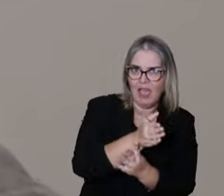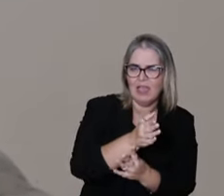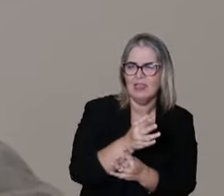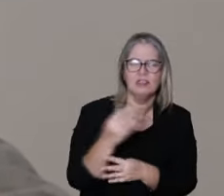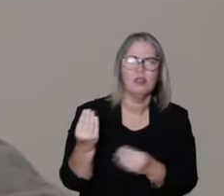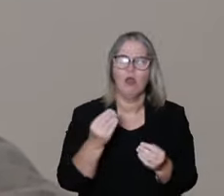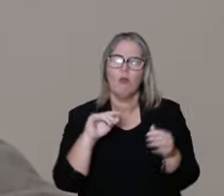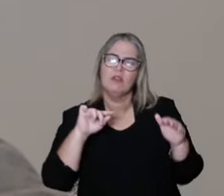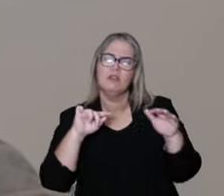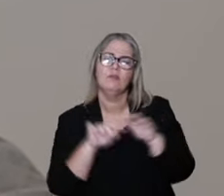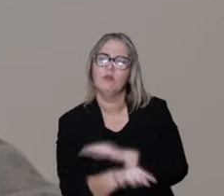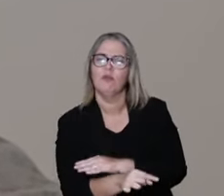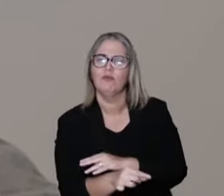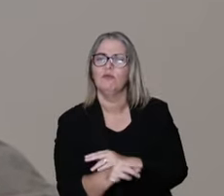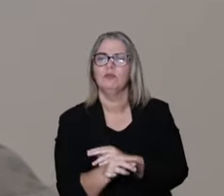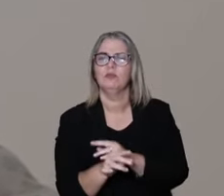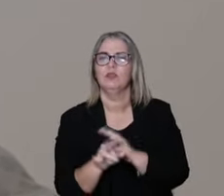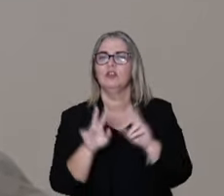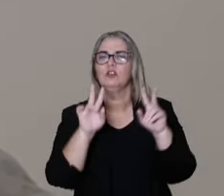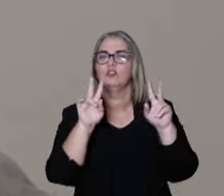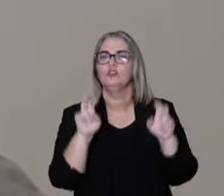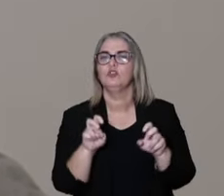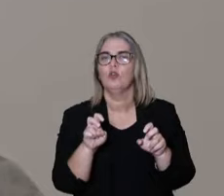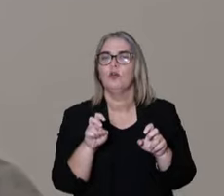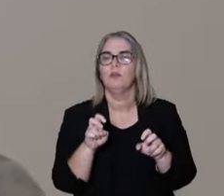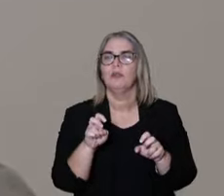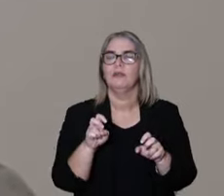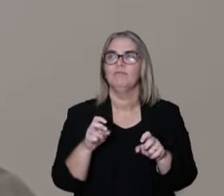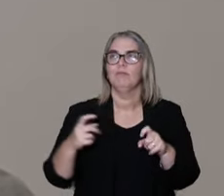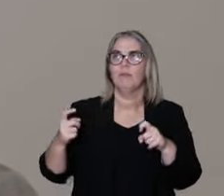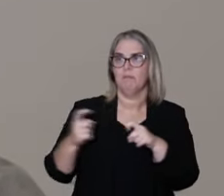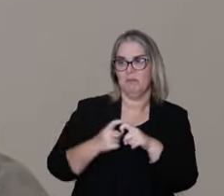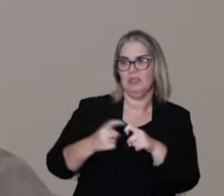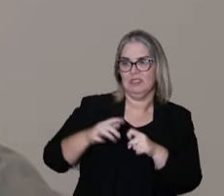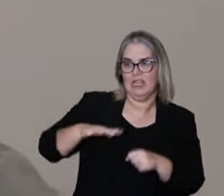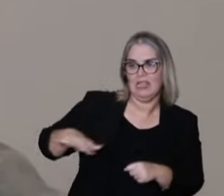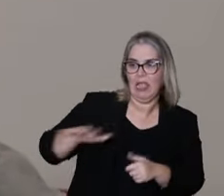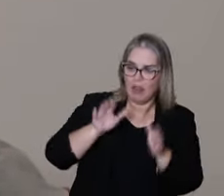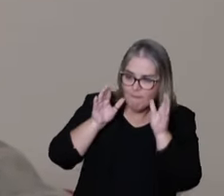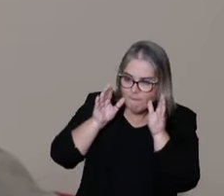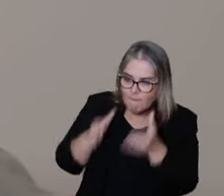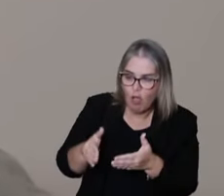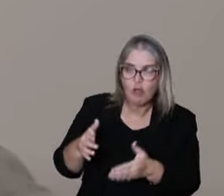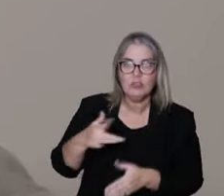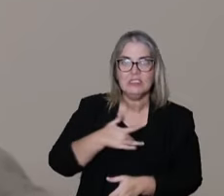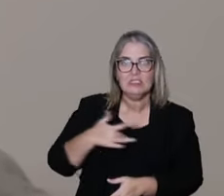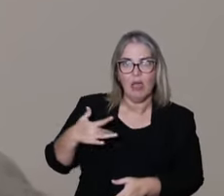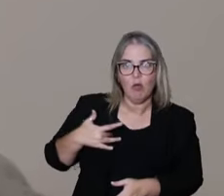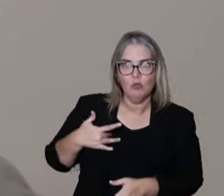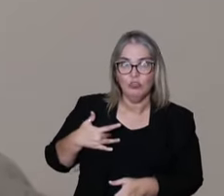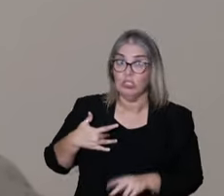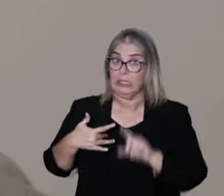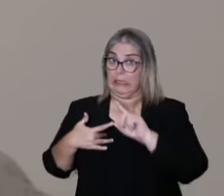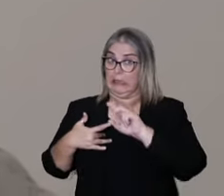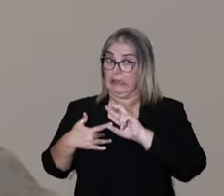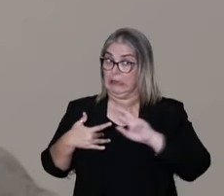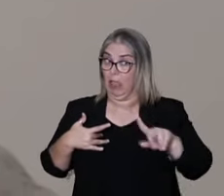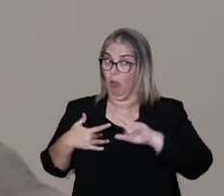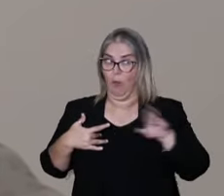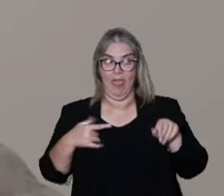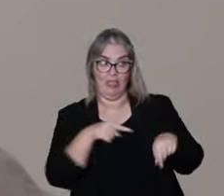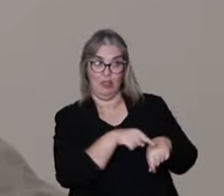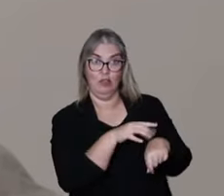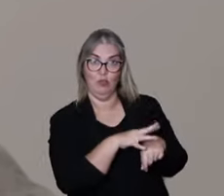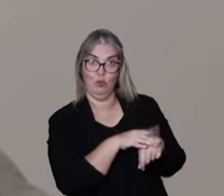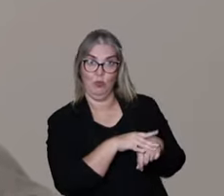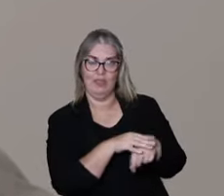Up to when they explore this change in paradigm in a medicine focused on health versus a medicine focused on